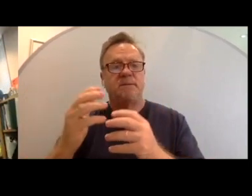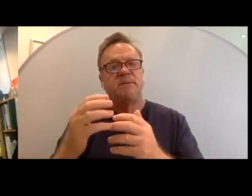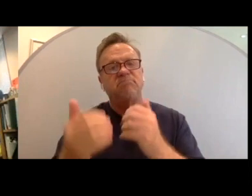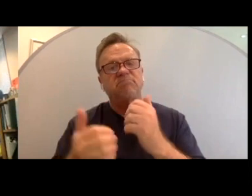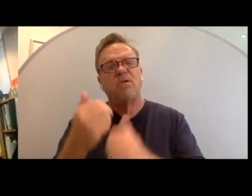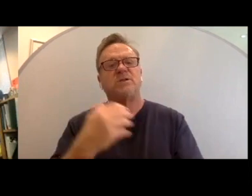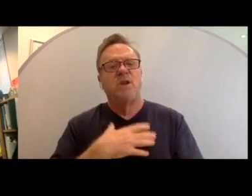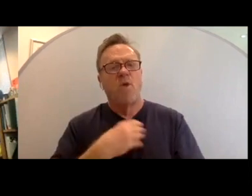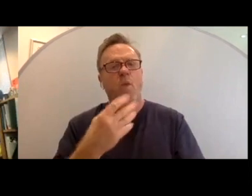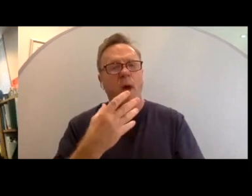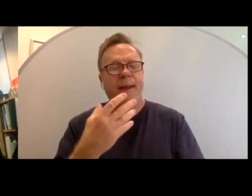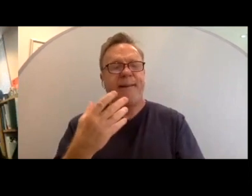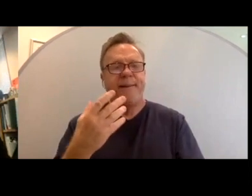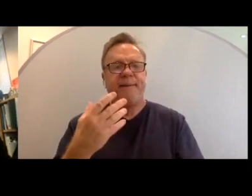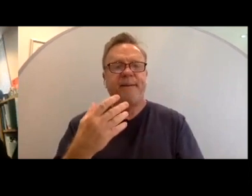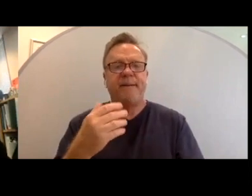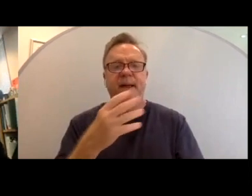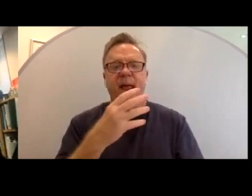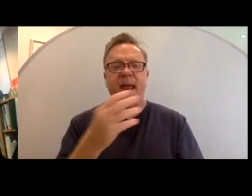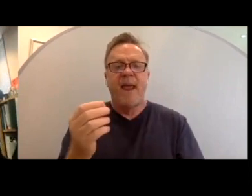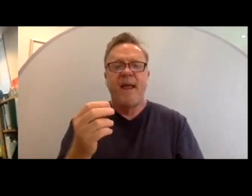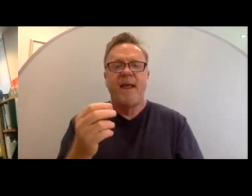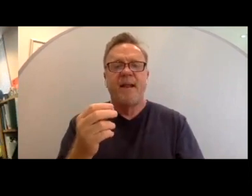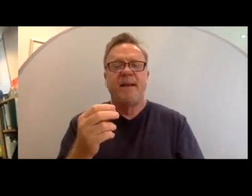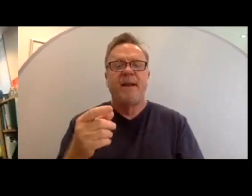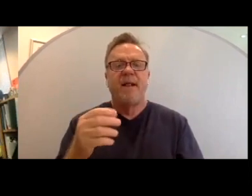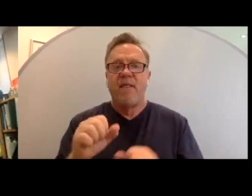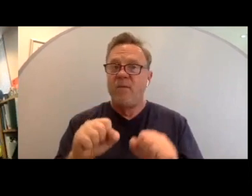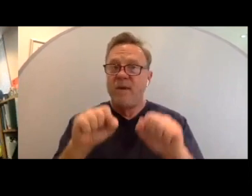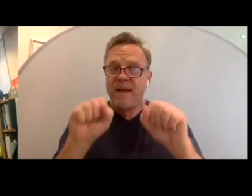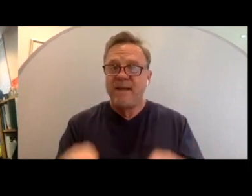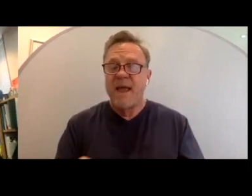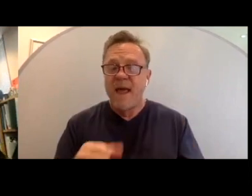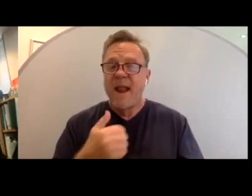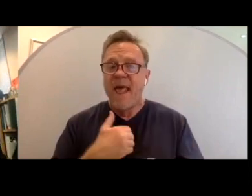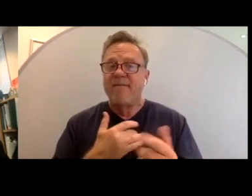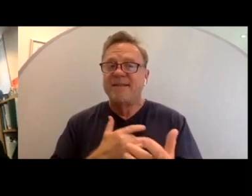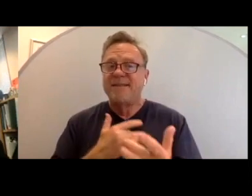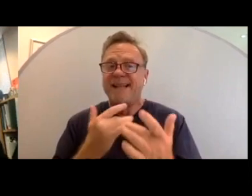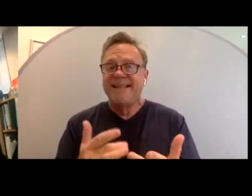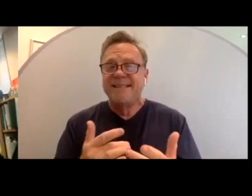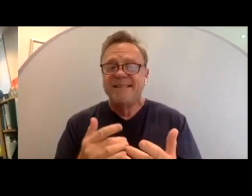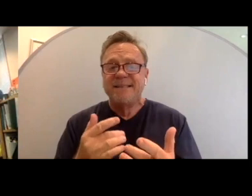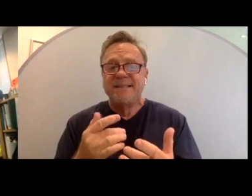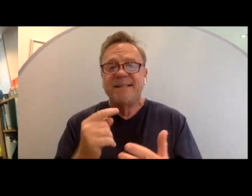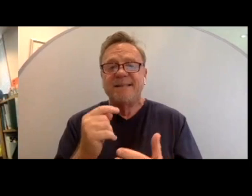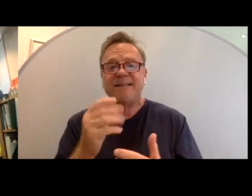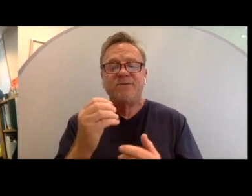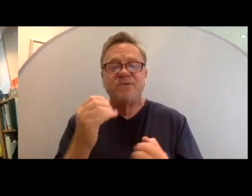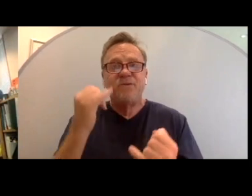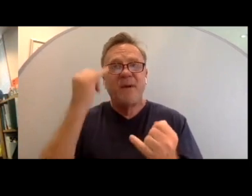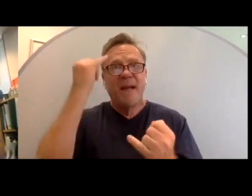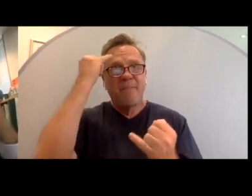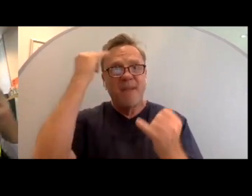presenting. And there can be a tendency to sort of imagine,